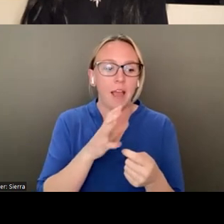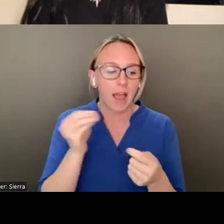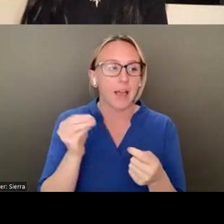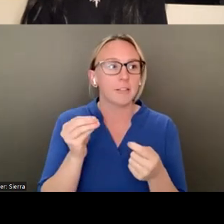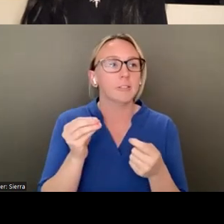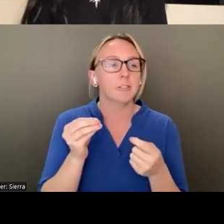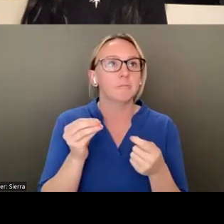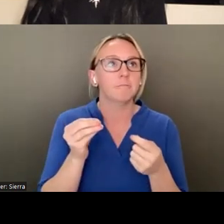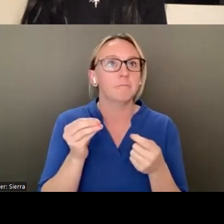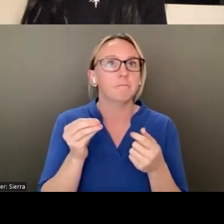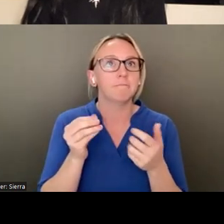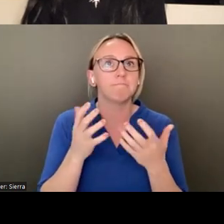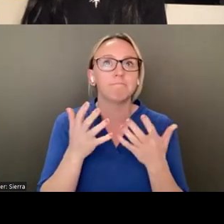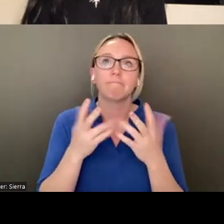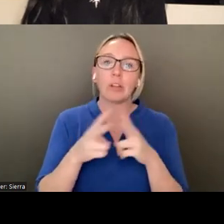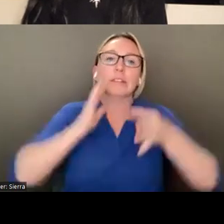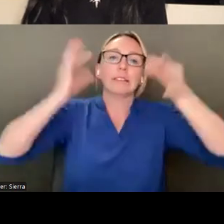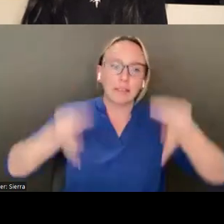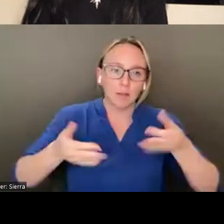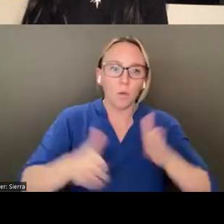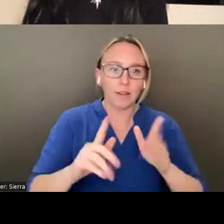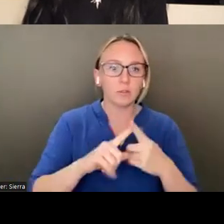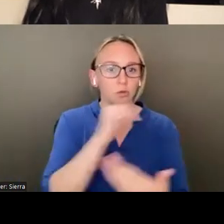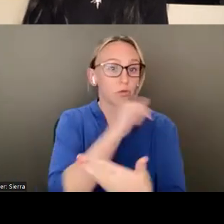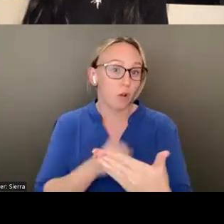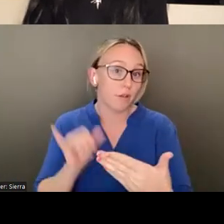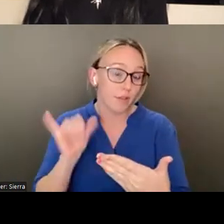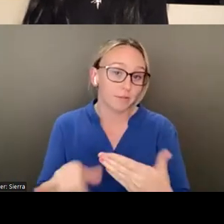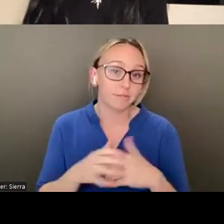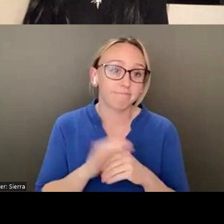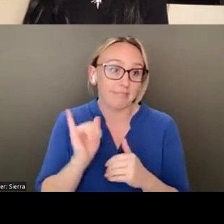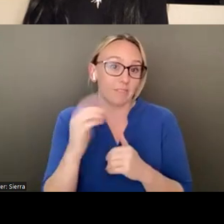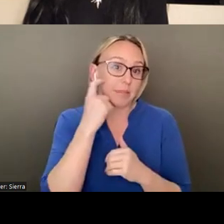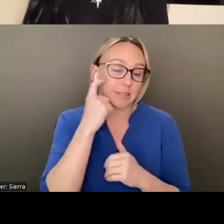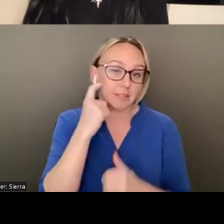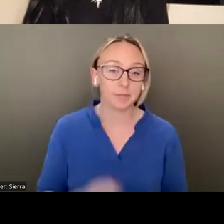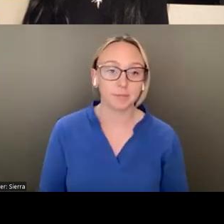to make that drawing. If that makes sense.